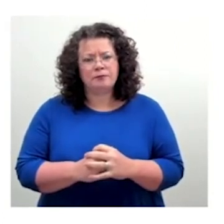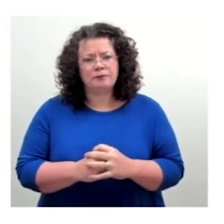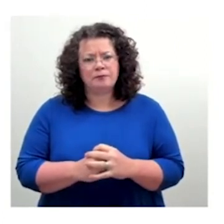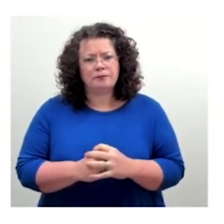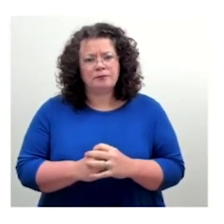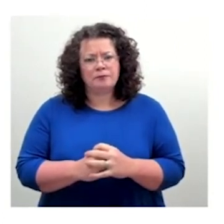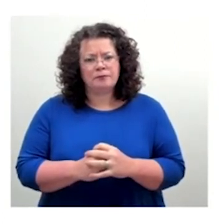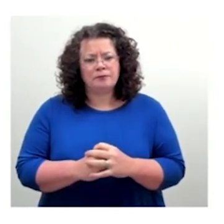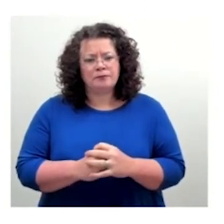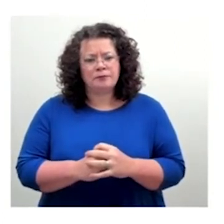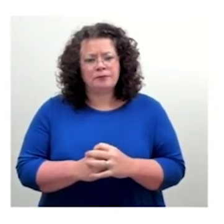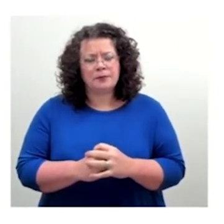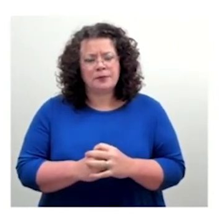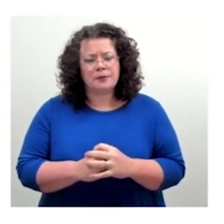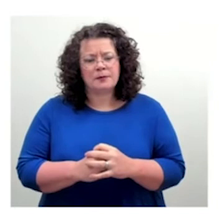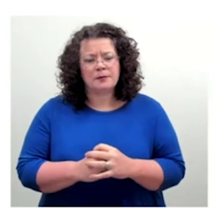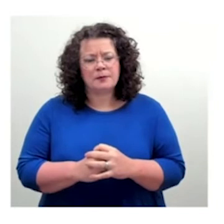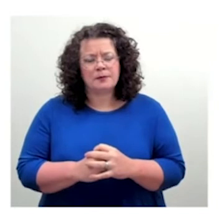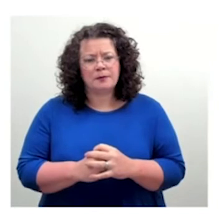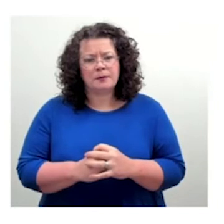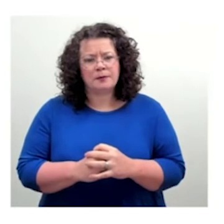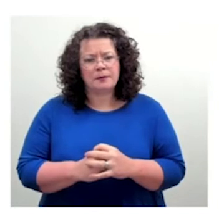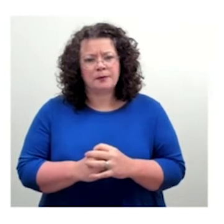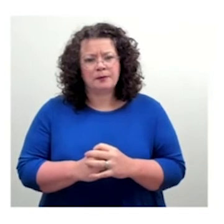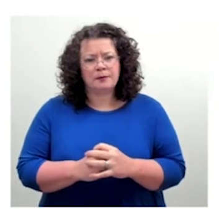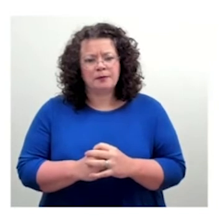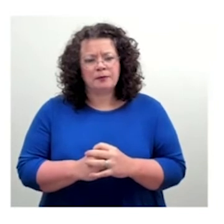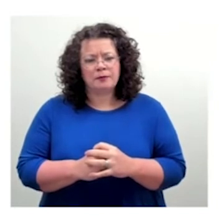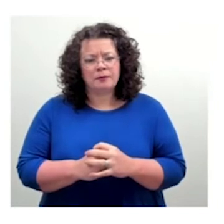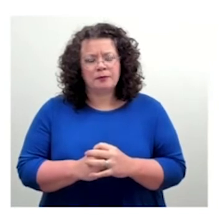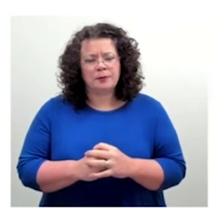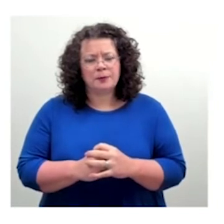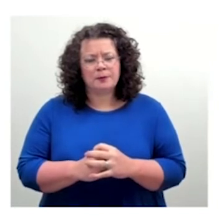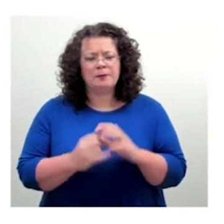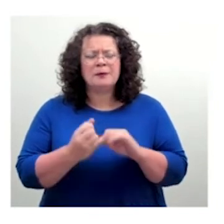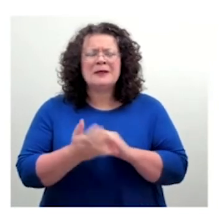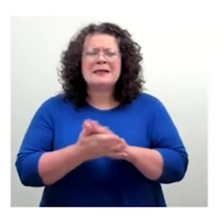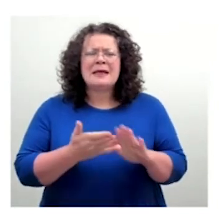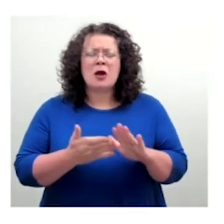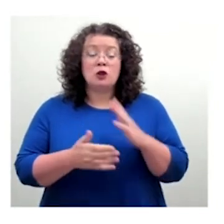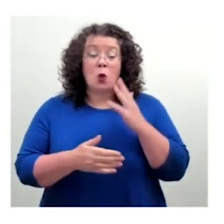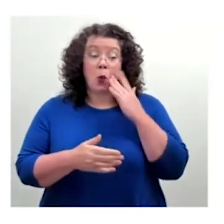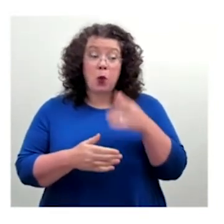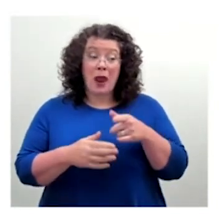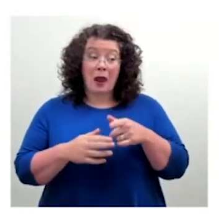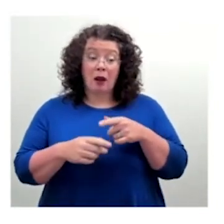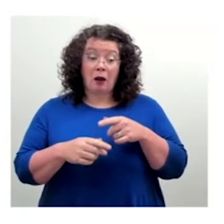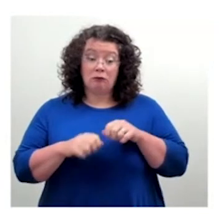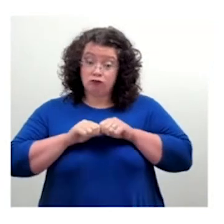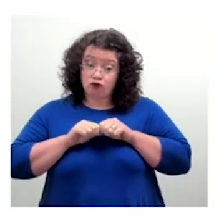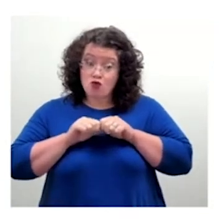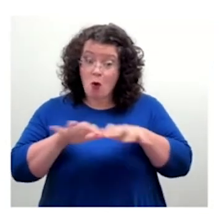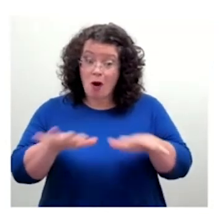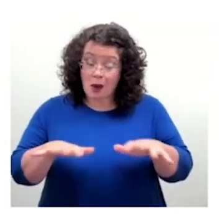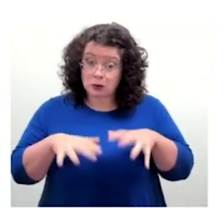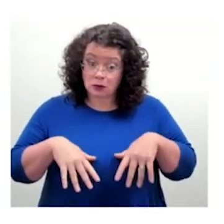kind of process of rolling out started, did you get much response from the public or internally? What was the